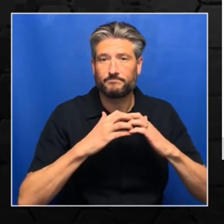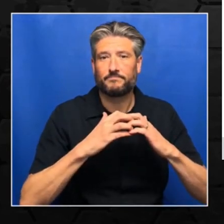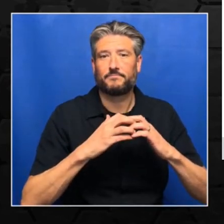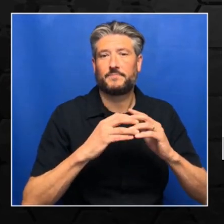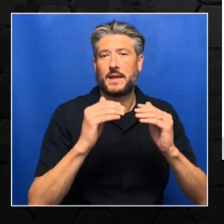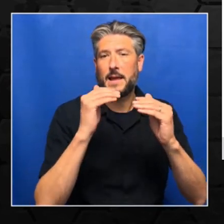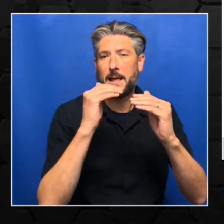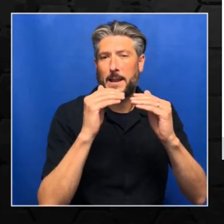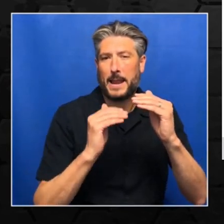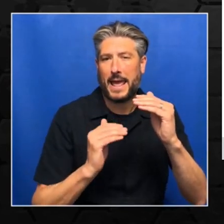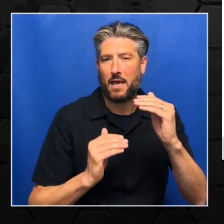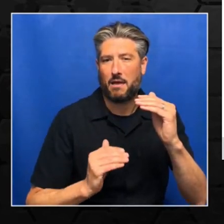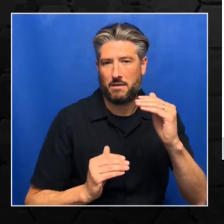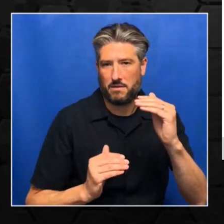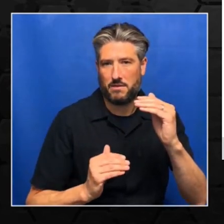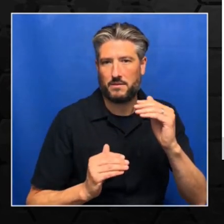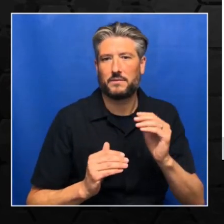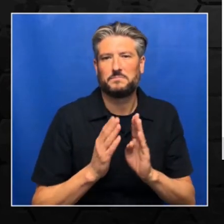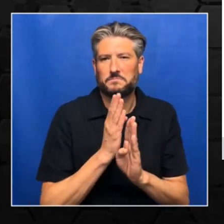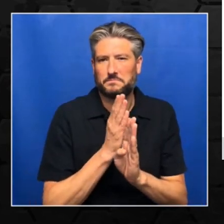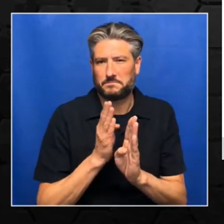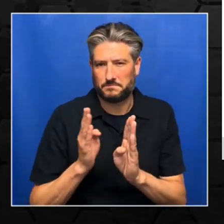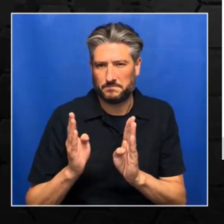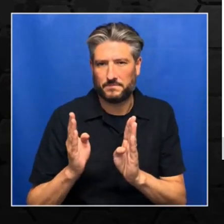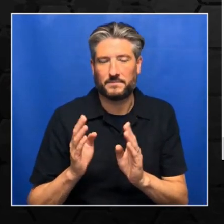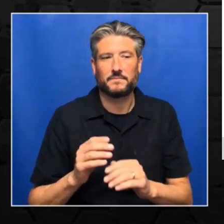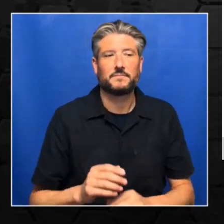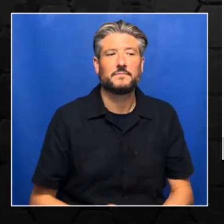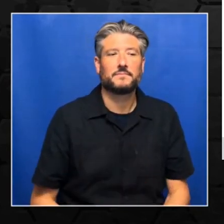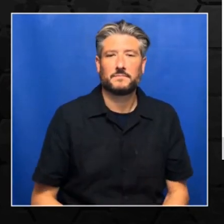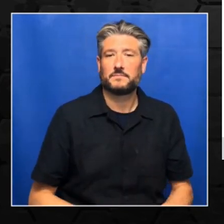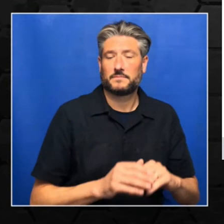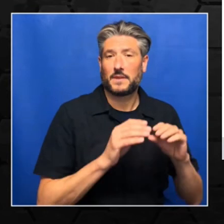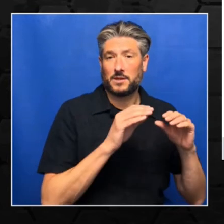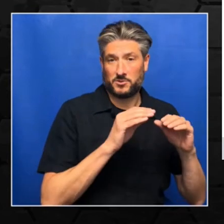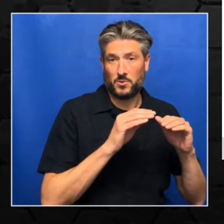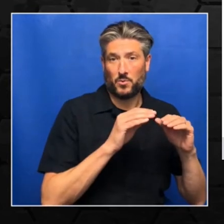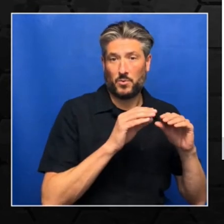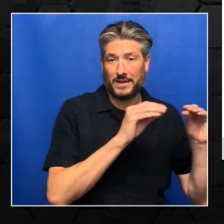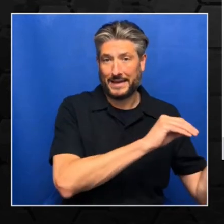as to perform the feed forward. Feed forward, I had explained from the input layer till the output layer.